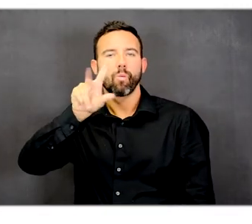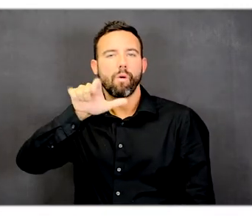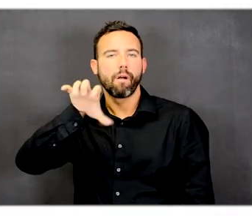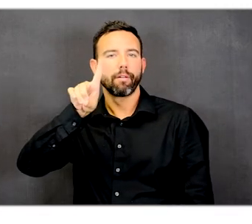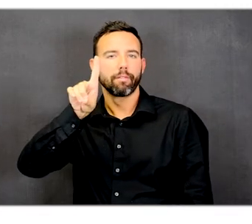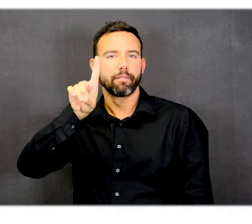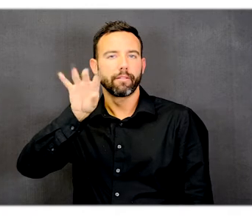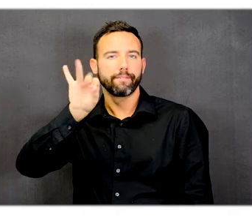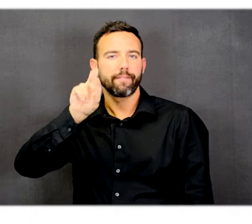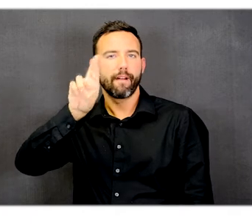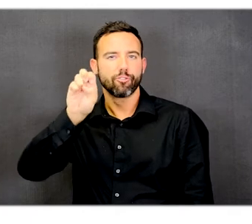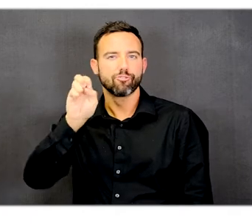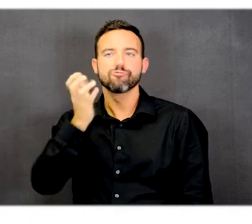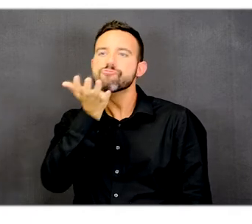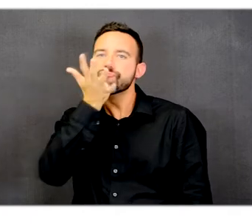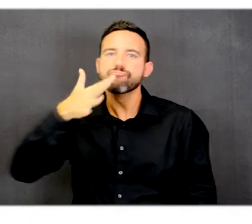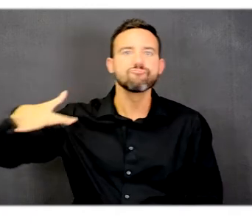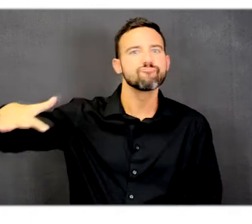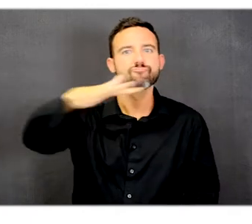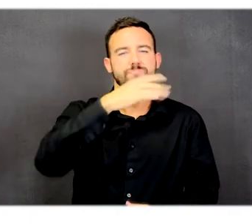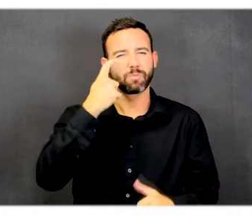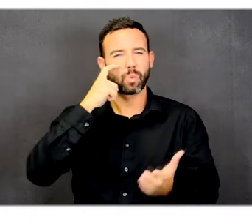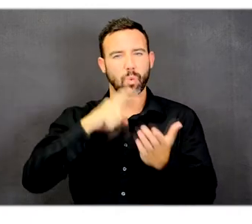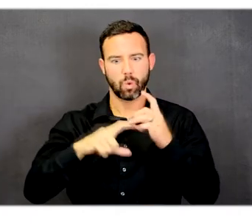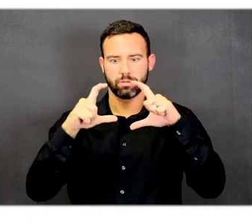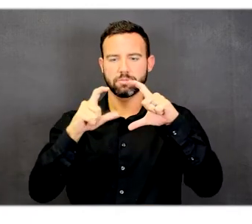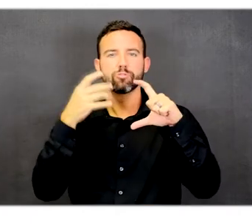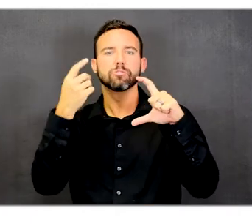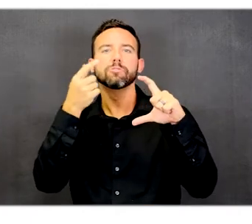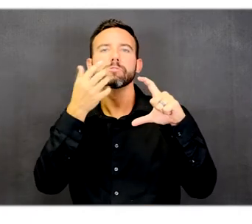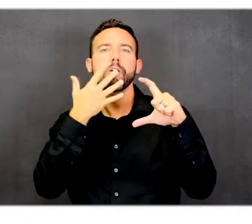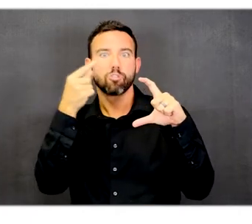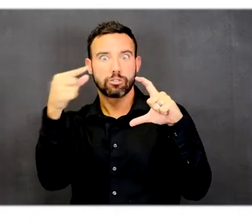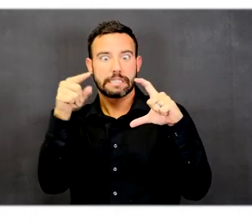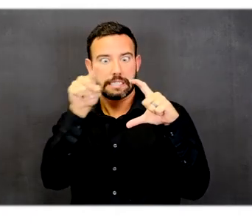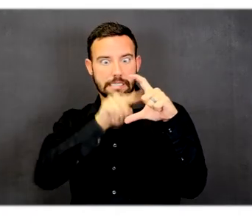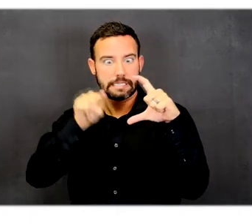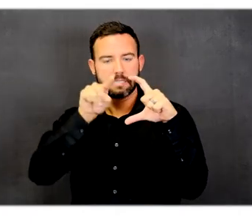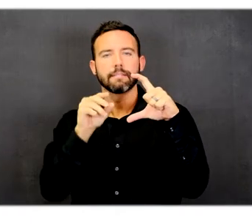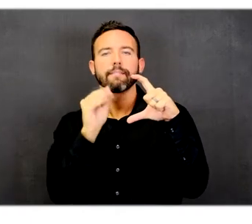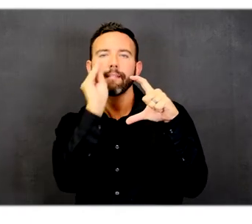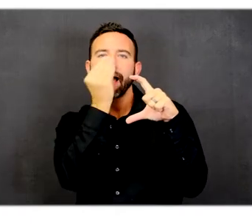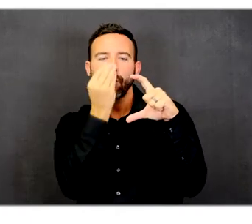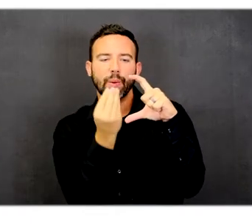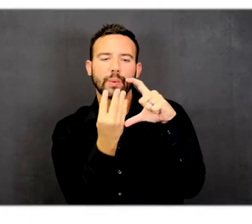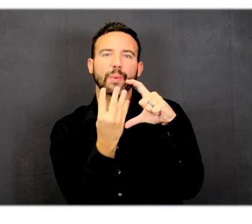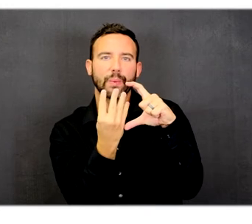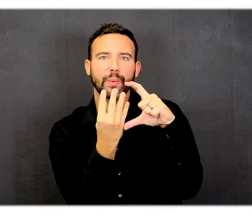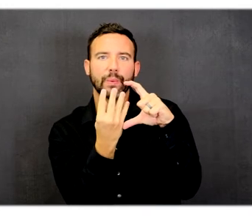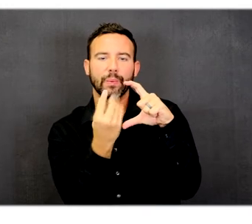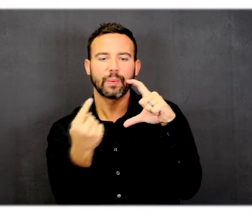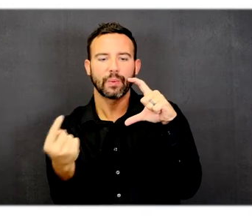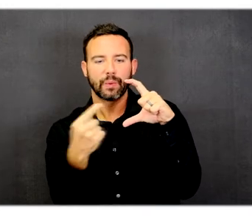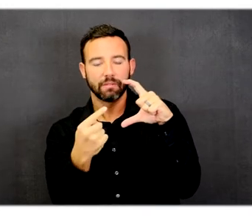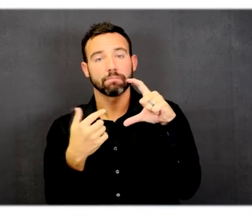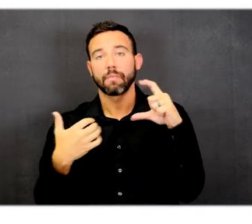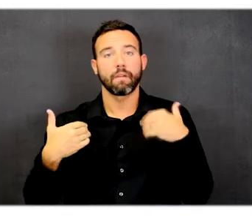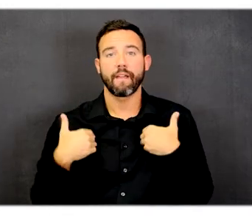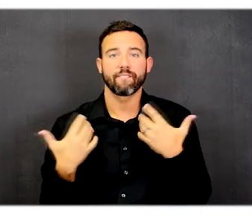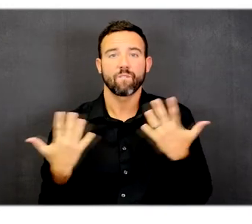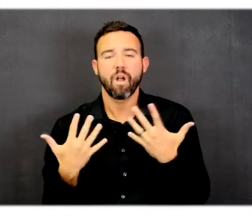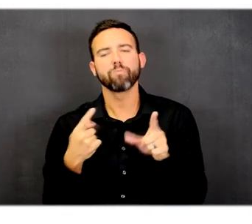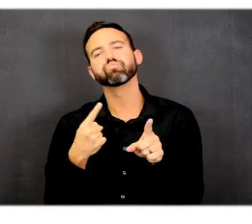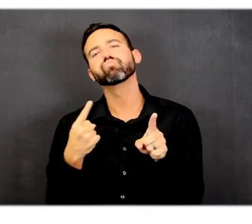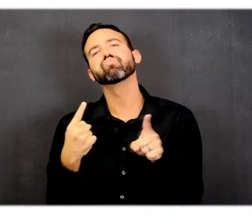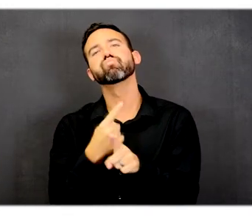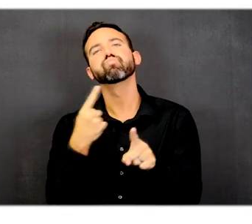represented by a green circle with a flower inside. The site contains the typical Central Texas